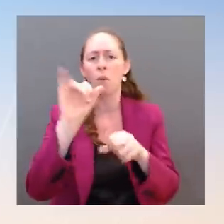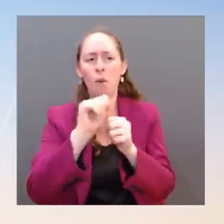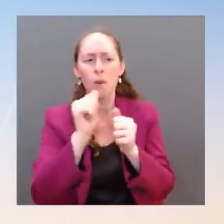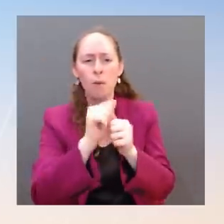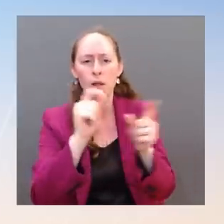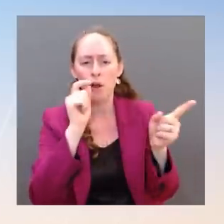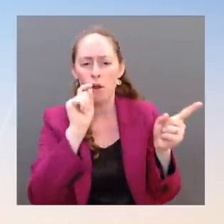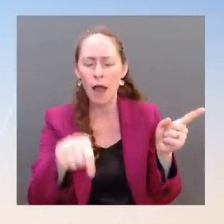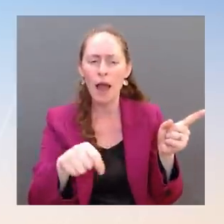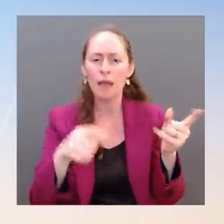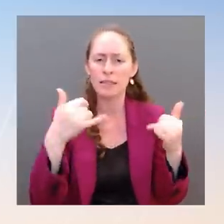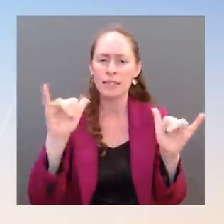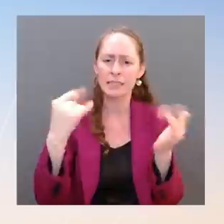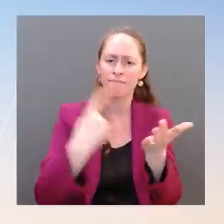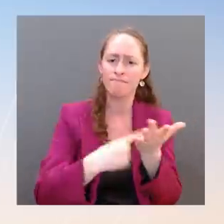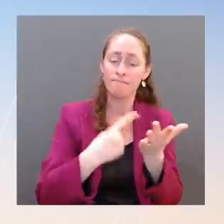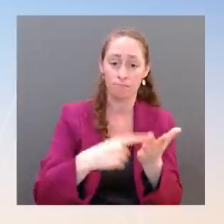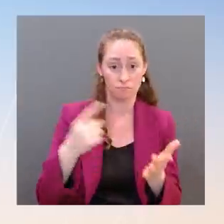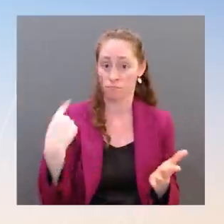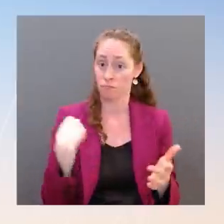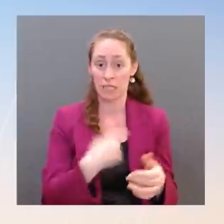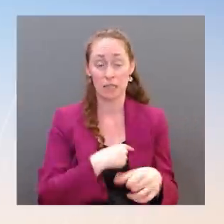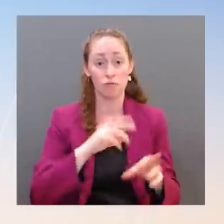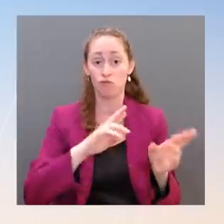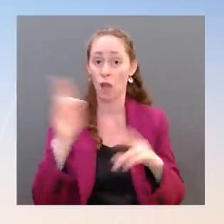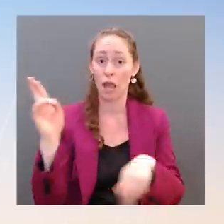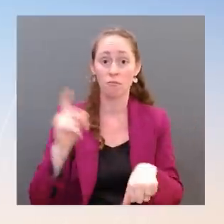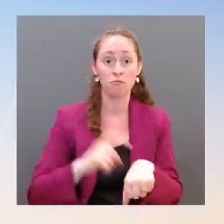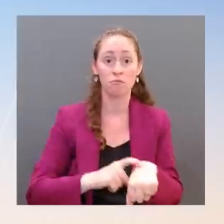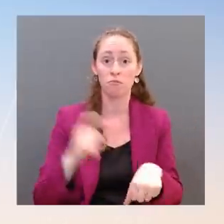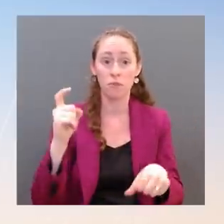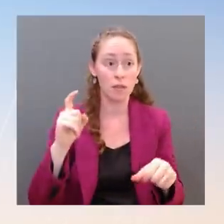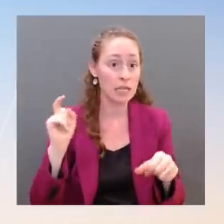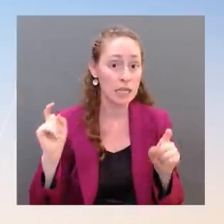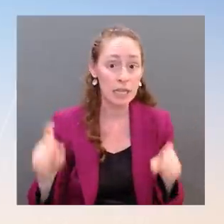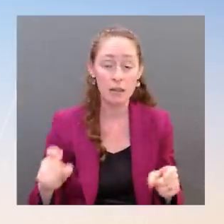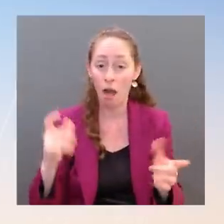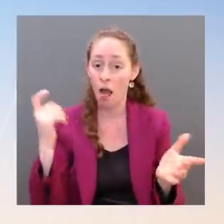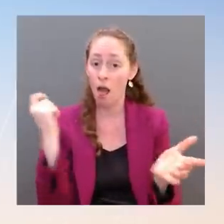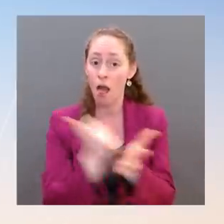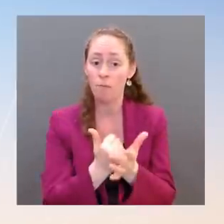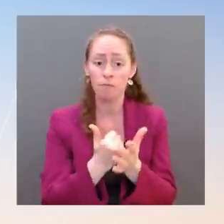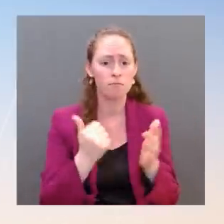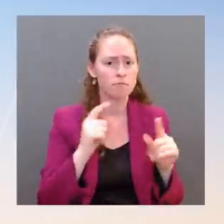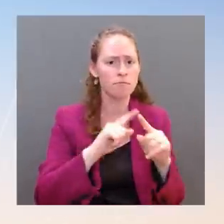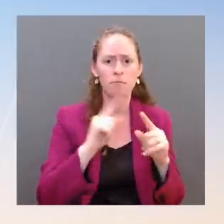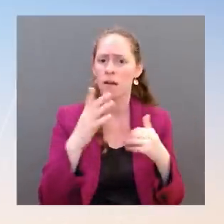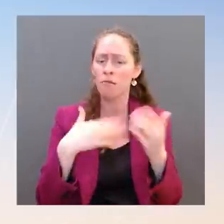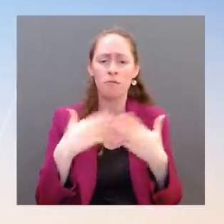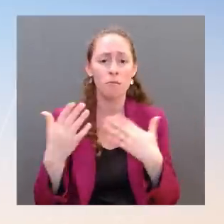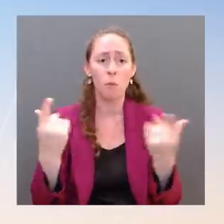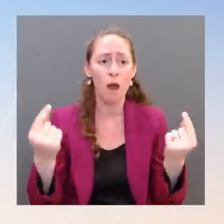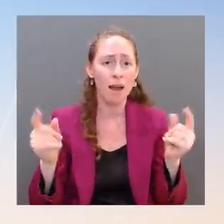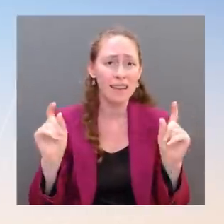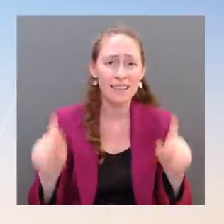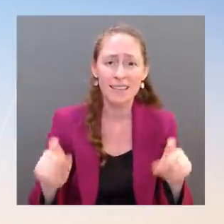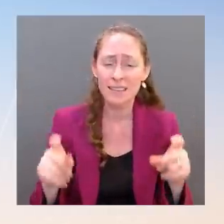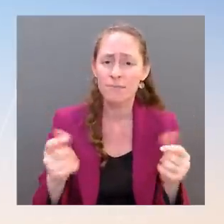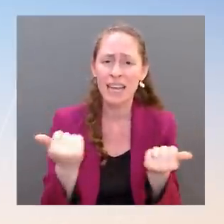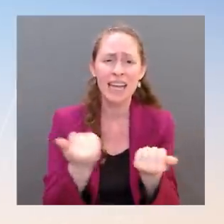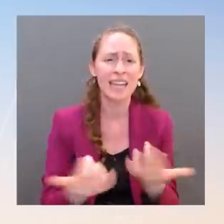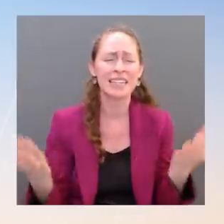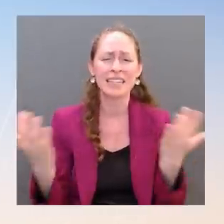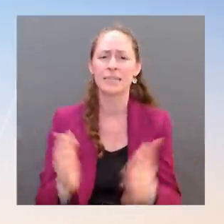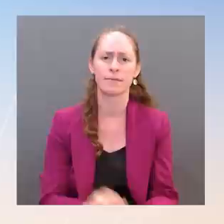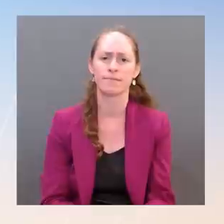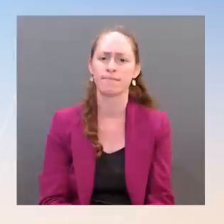ready in any way to help facilitate and deliver on that diplomacy to try to produce an outcome in which